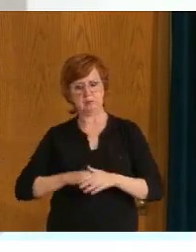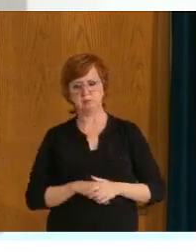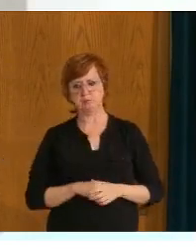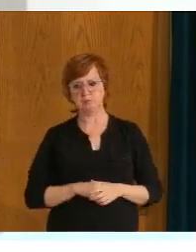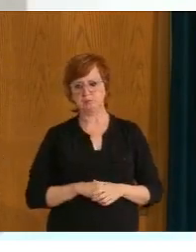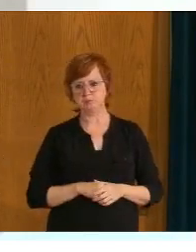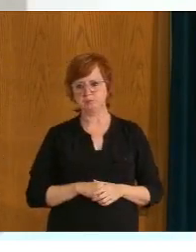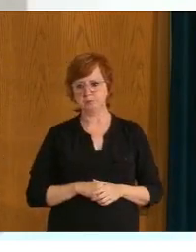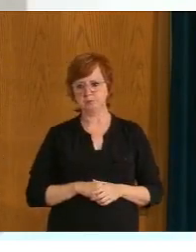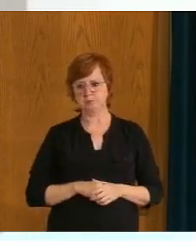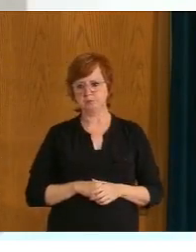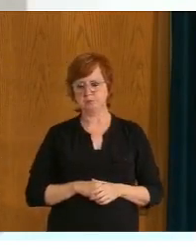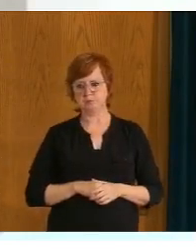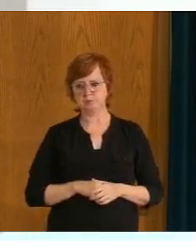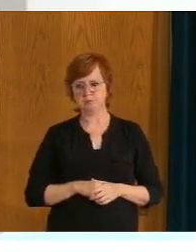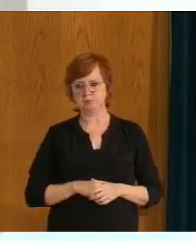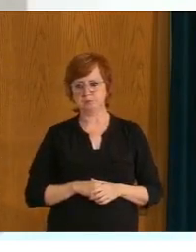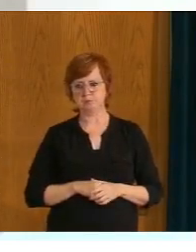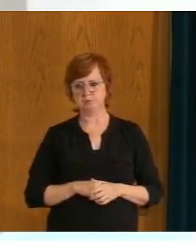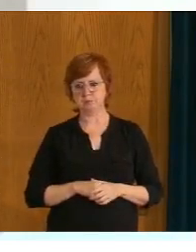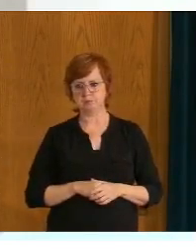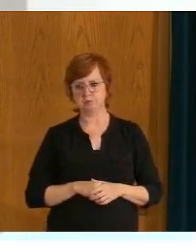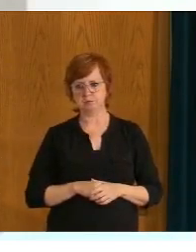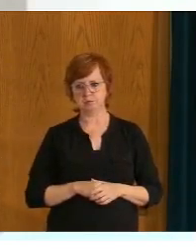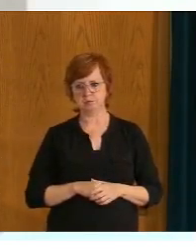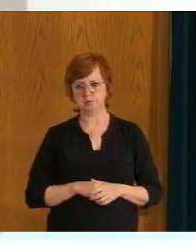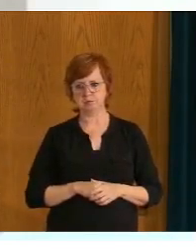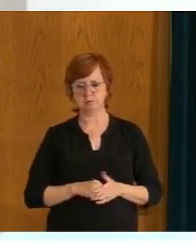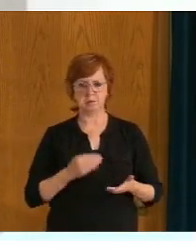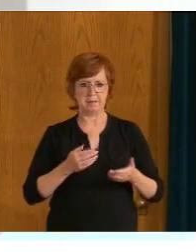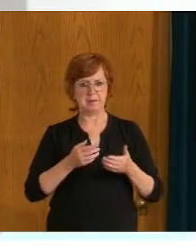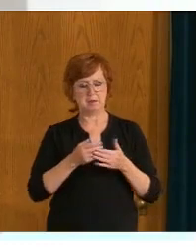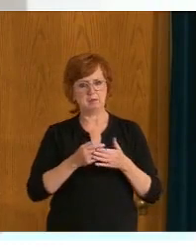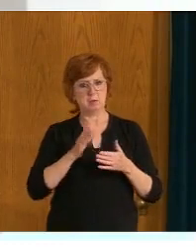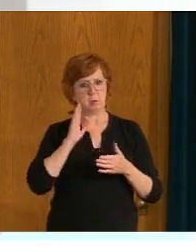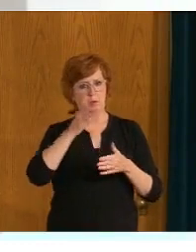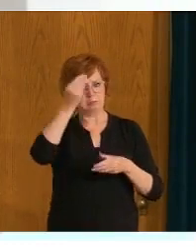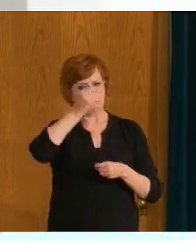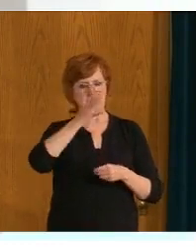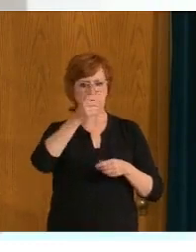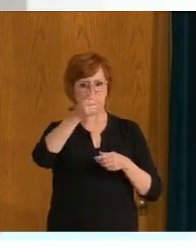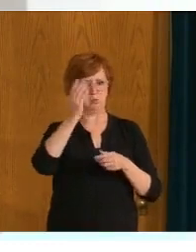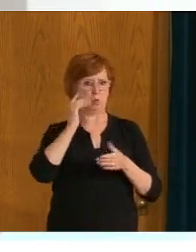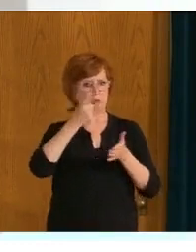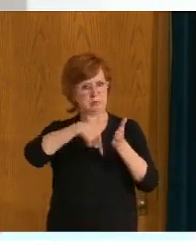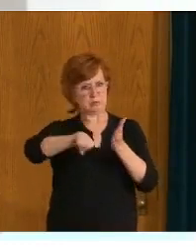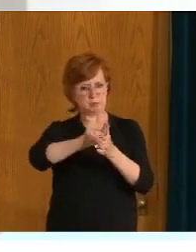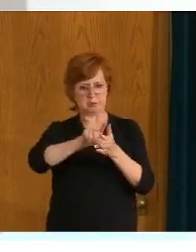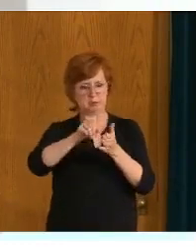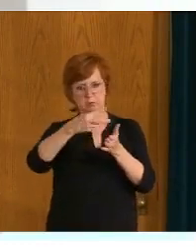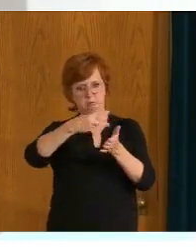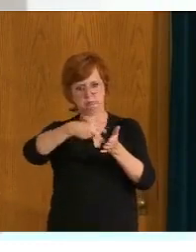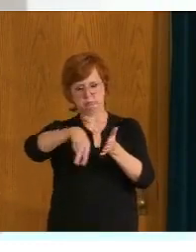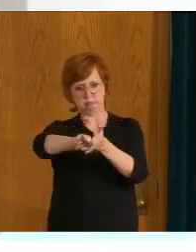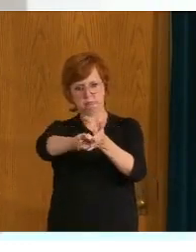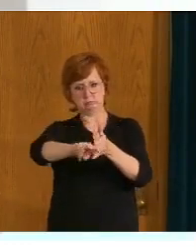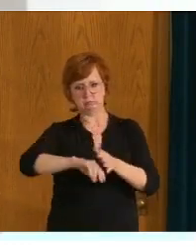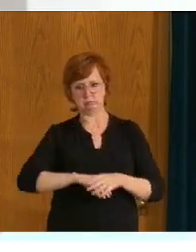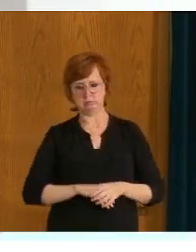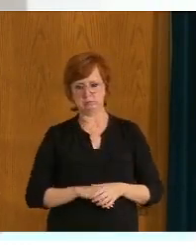rate, so we will bring that now and maybe in a week or two as an update on, uh, both, uh,